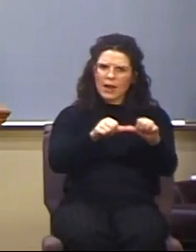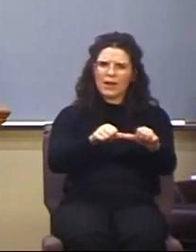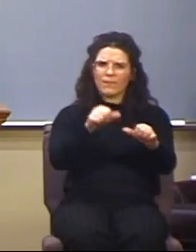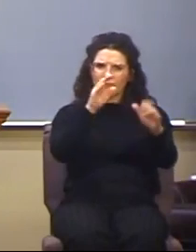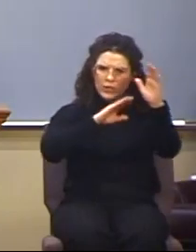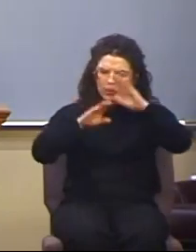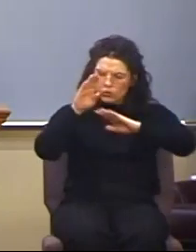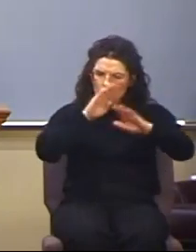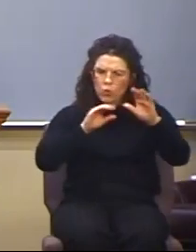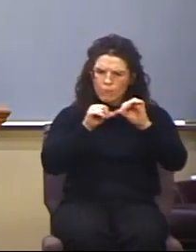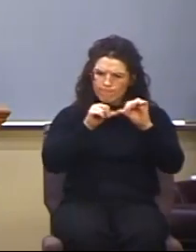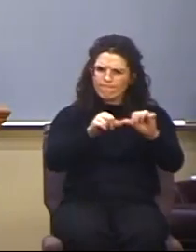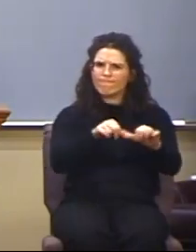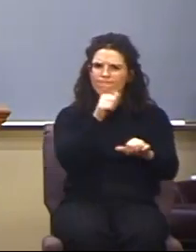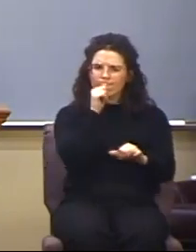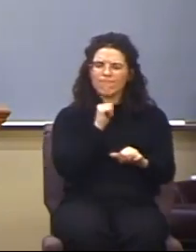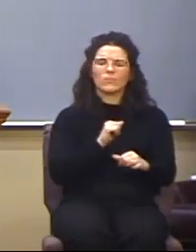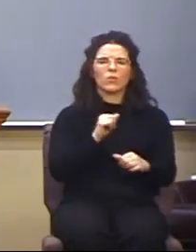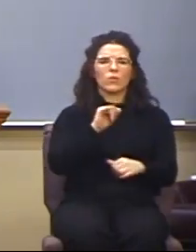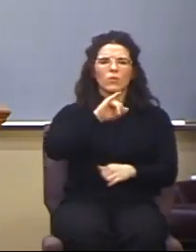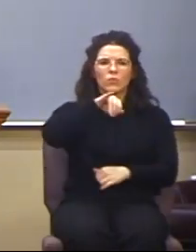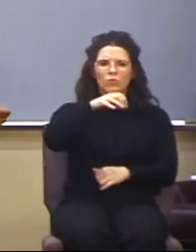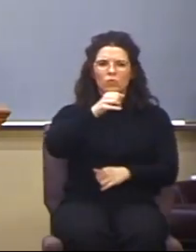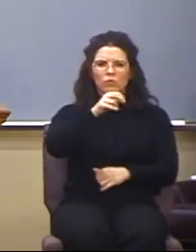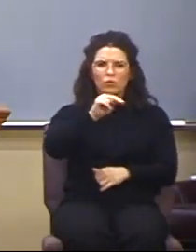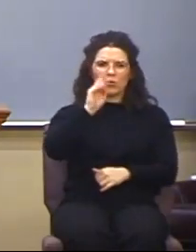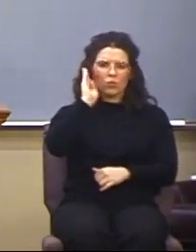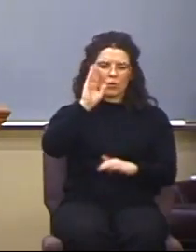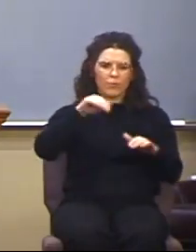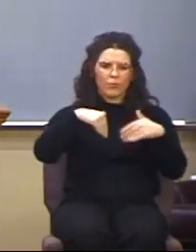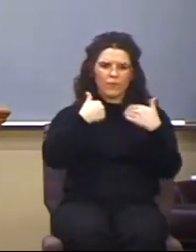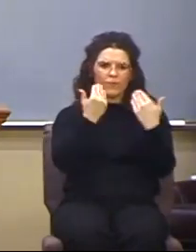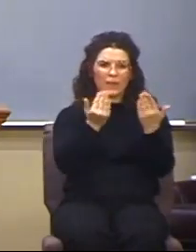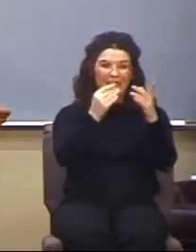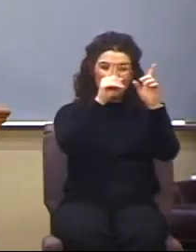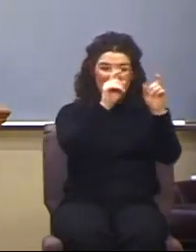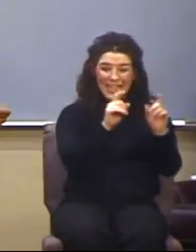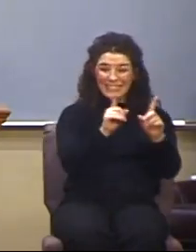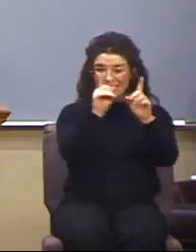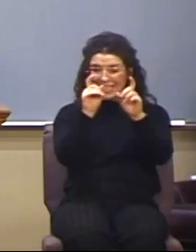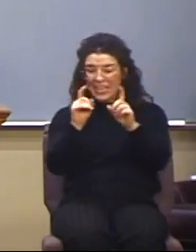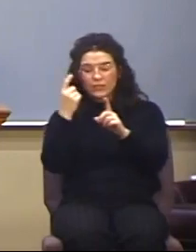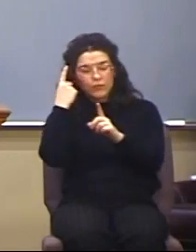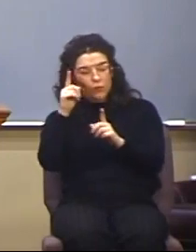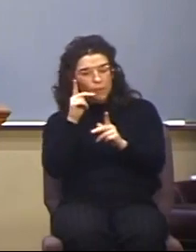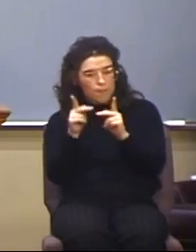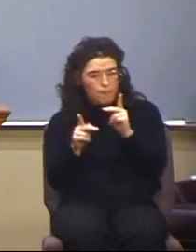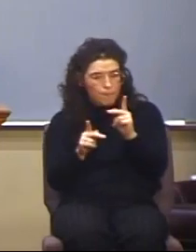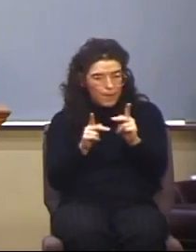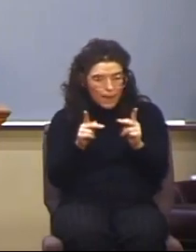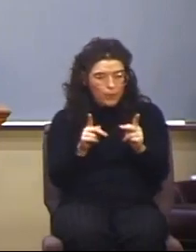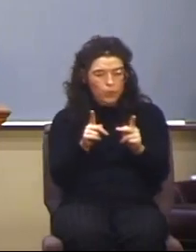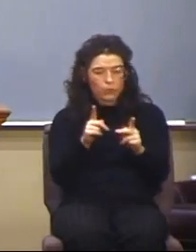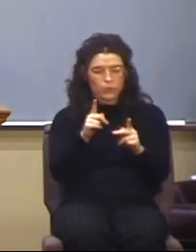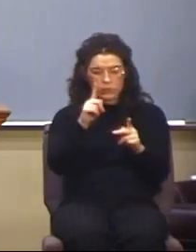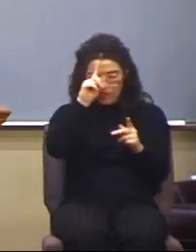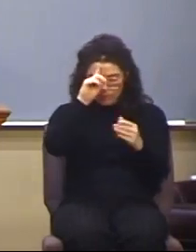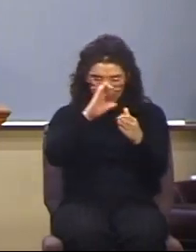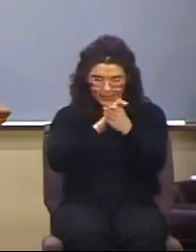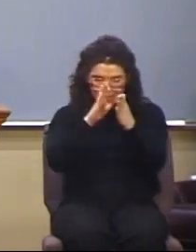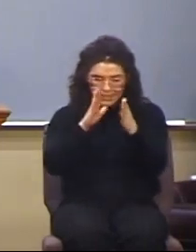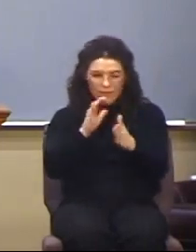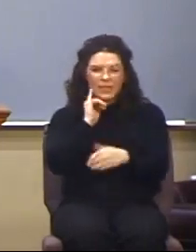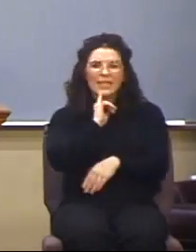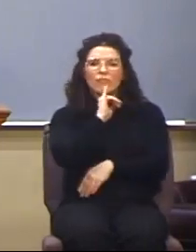fellowship. John is going to provide a series of tests for members of the remnant to identify who's the